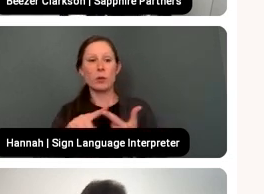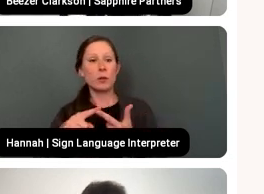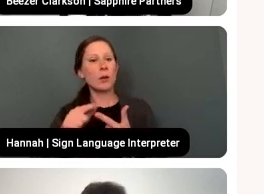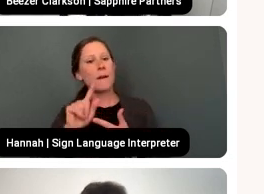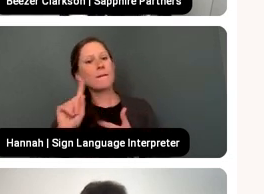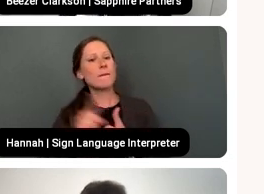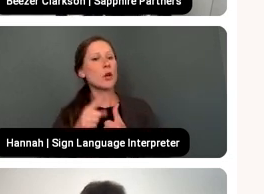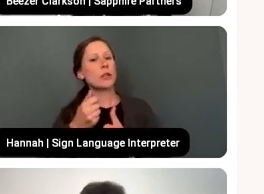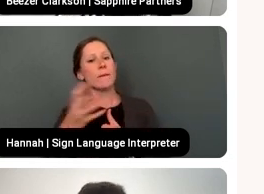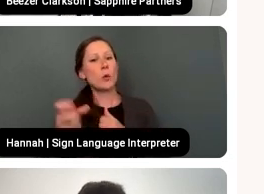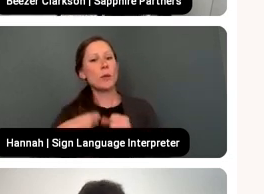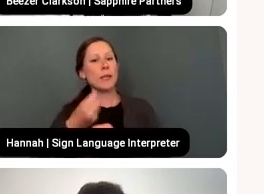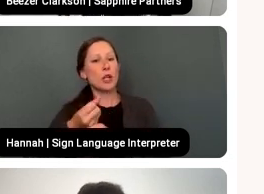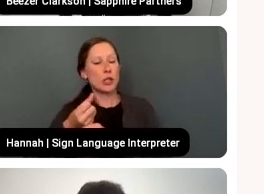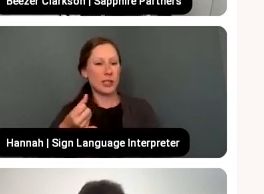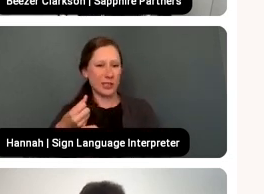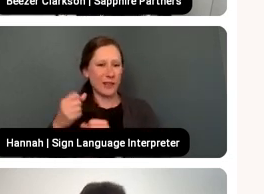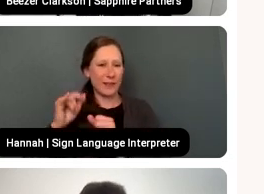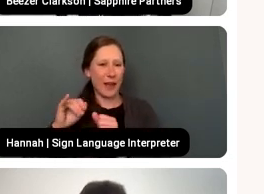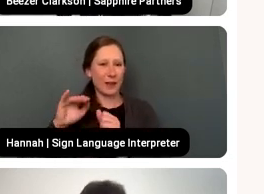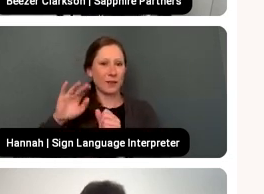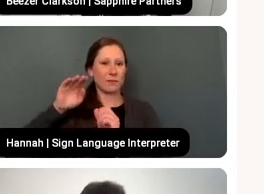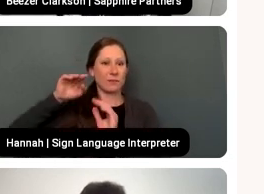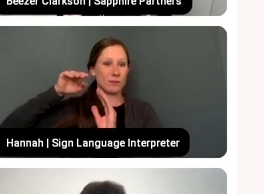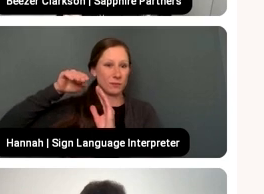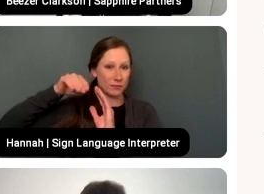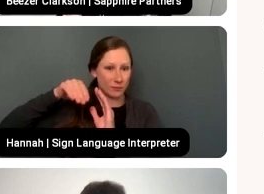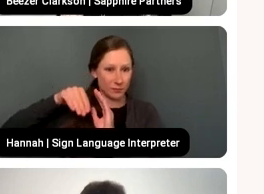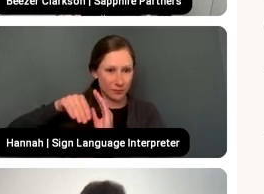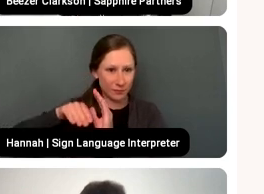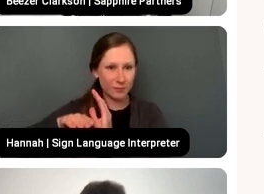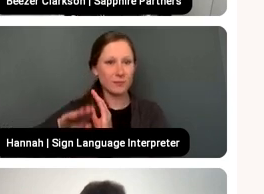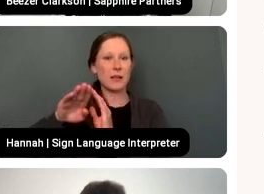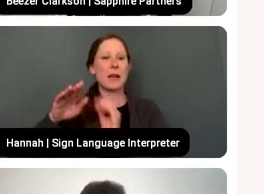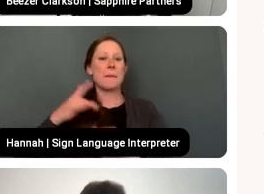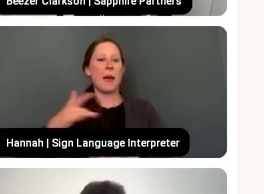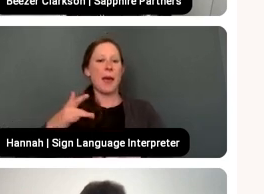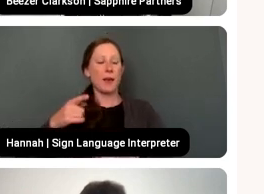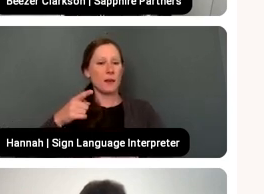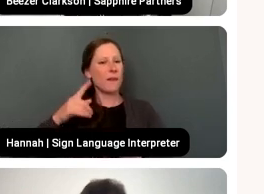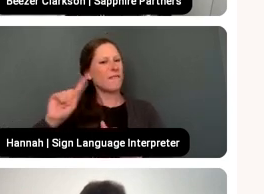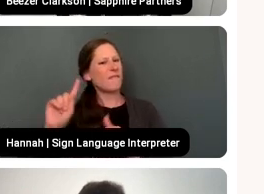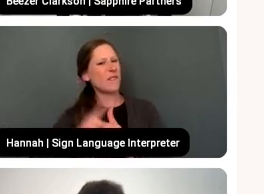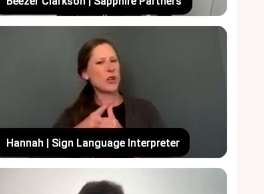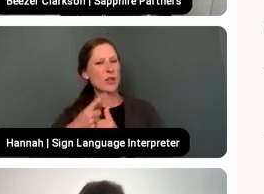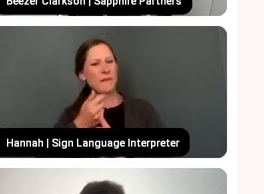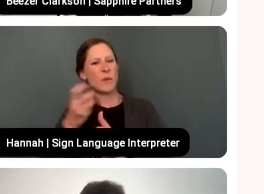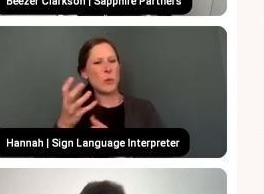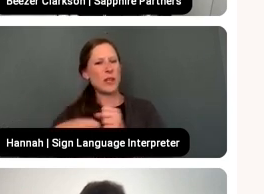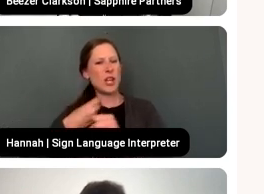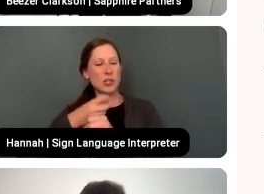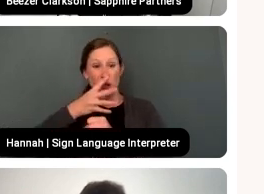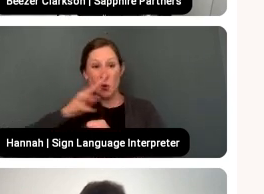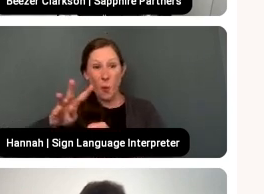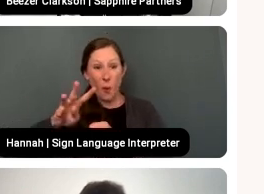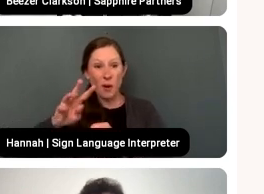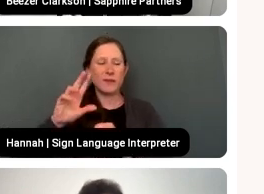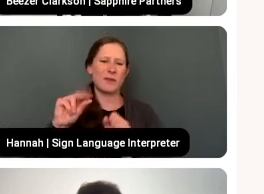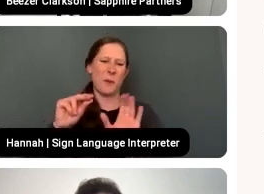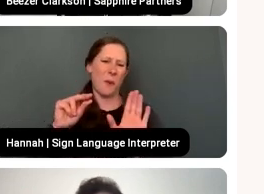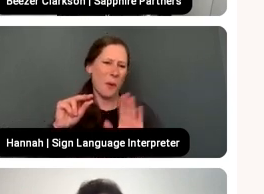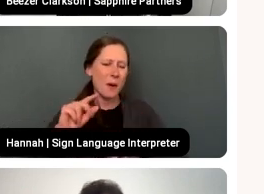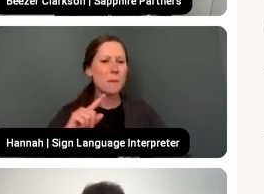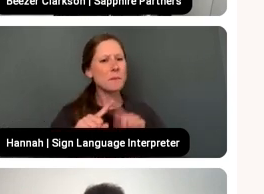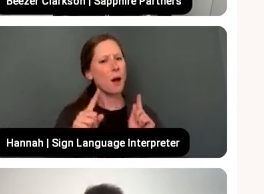which is not going to be great IRR. So the first few years are just, it's not that you should ignore it, but I wouldn't, I don't spend any time thinking about it being,